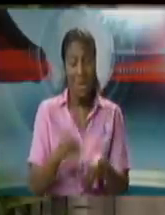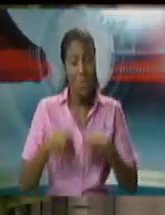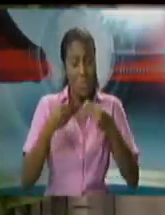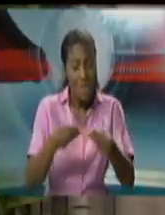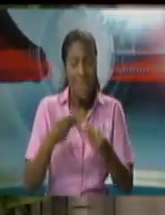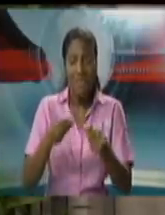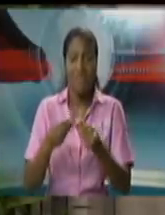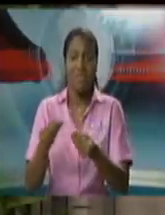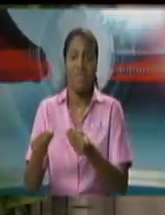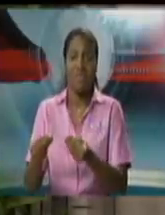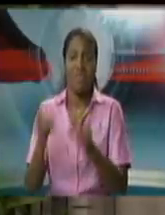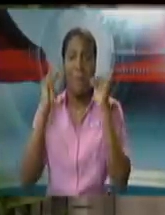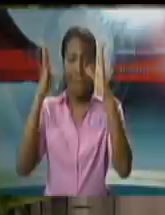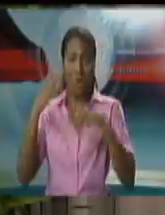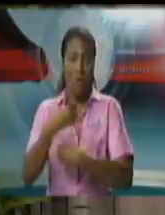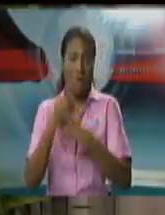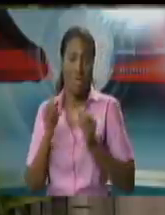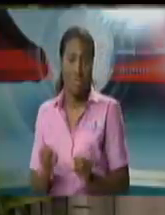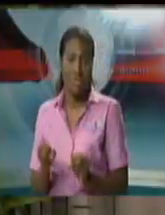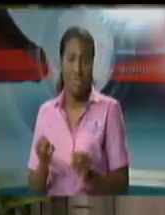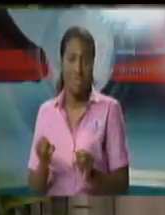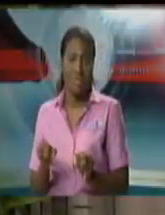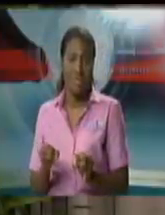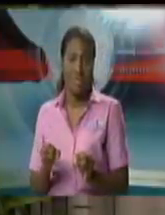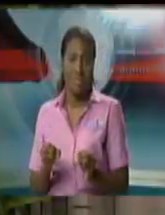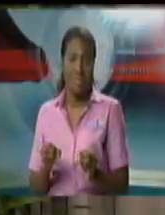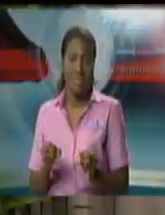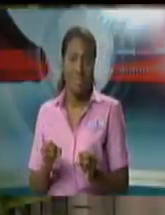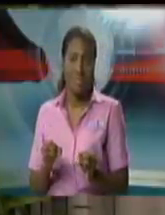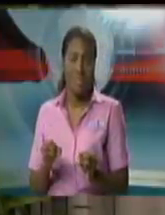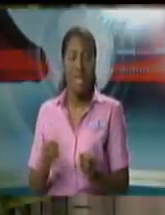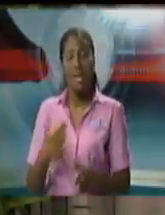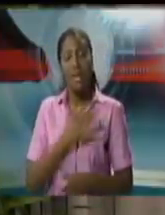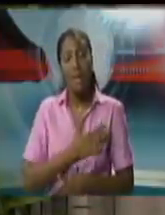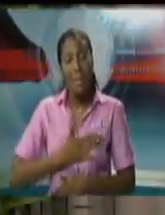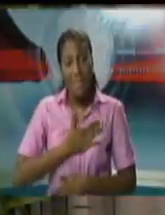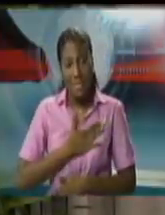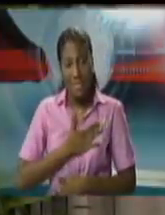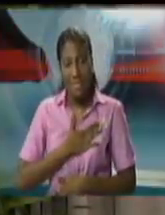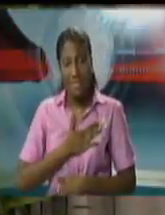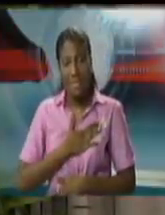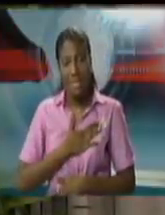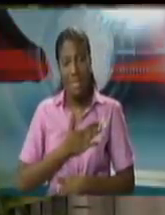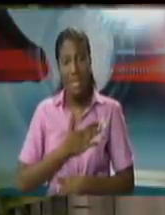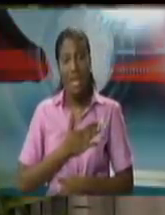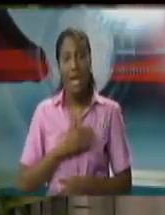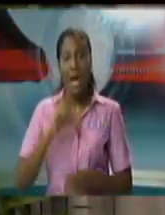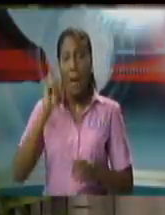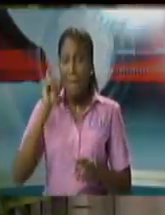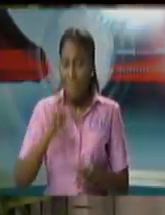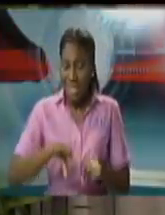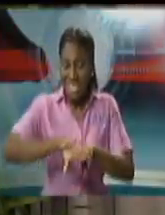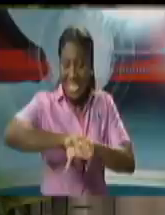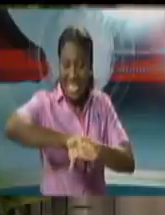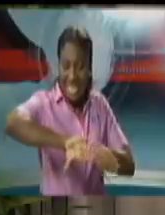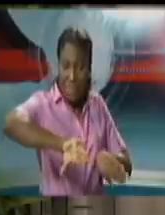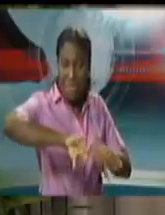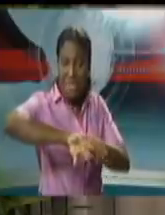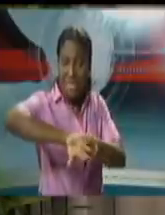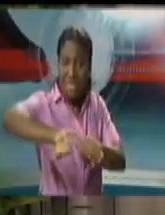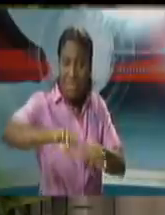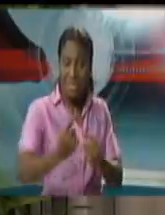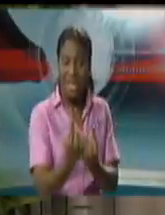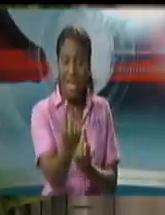in attending at the offices please I encourage that we maintain the social distancing I'm very